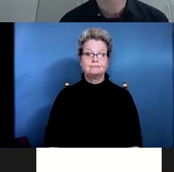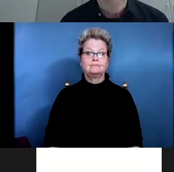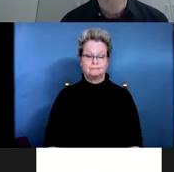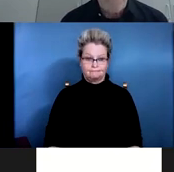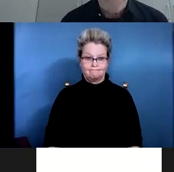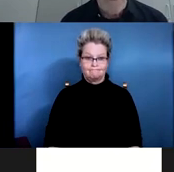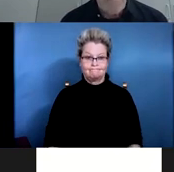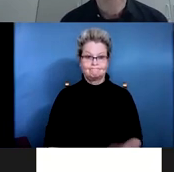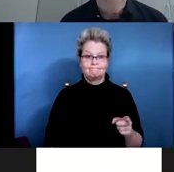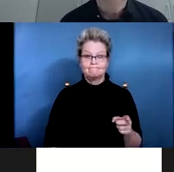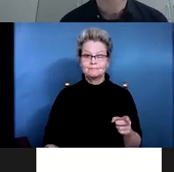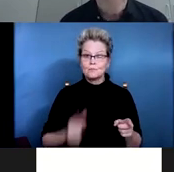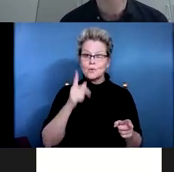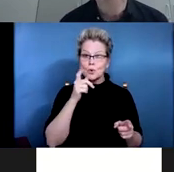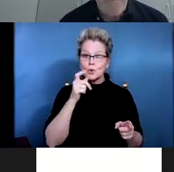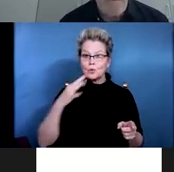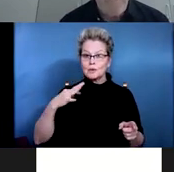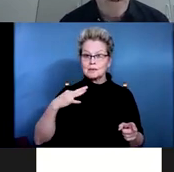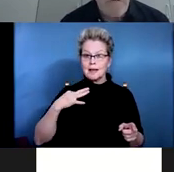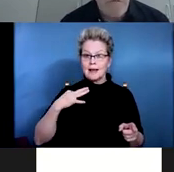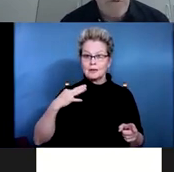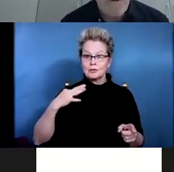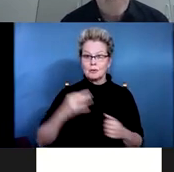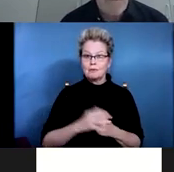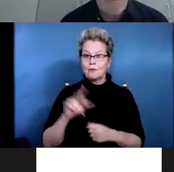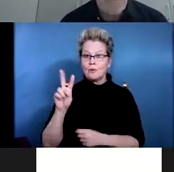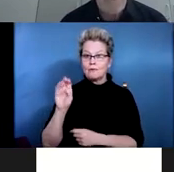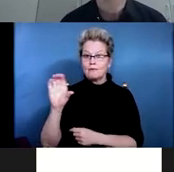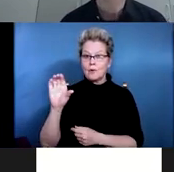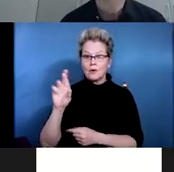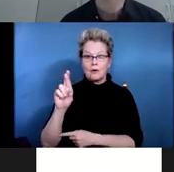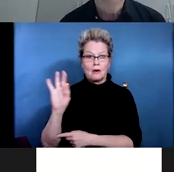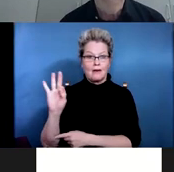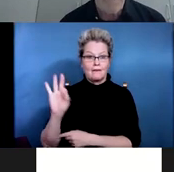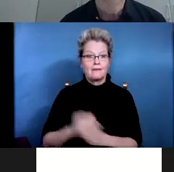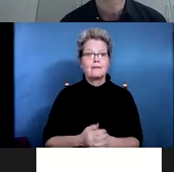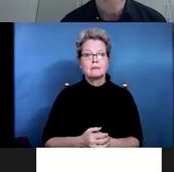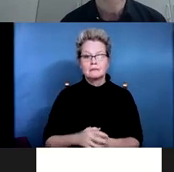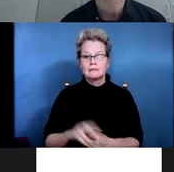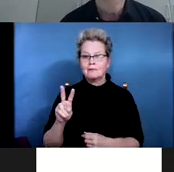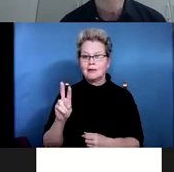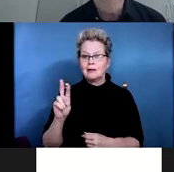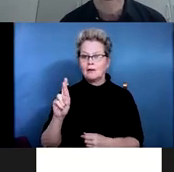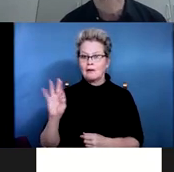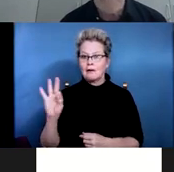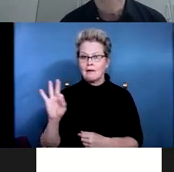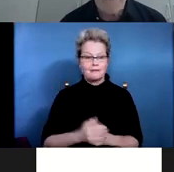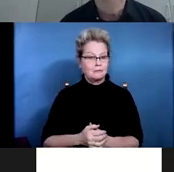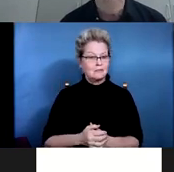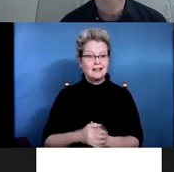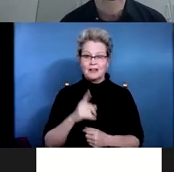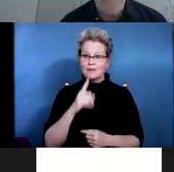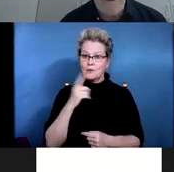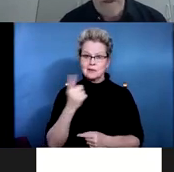Eligibility, folks that are eligible for vocational resource facilitation within KIR, those who are newly injured,